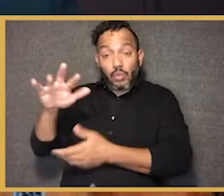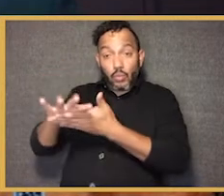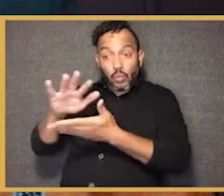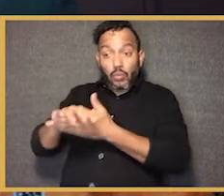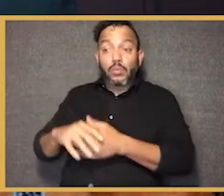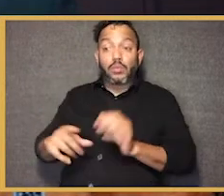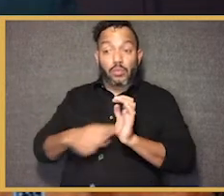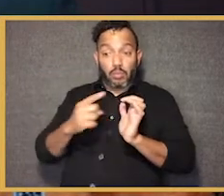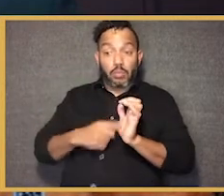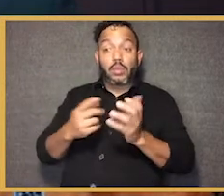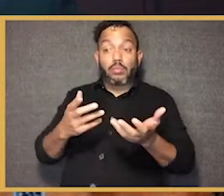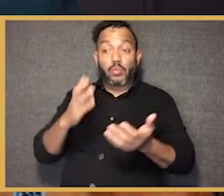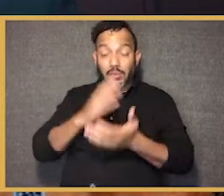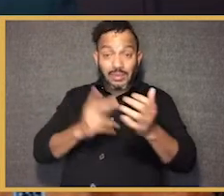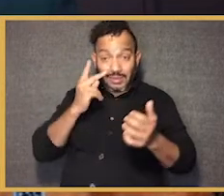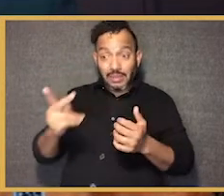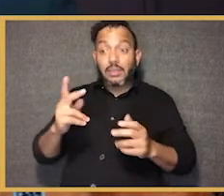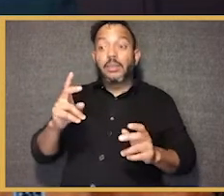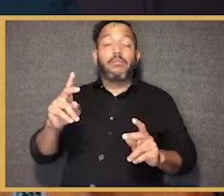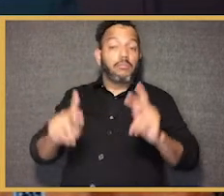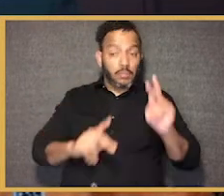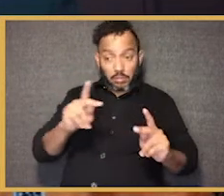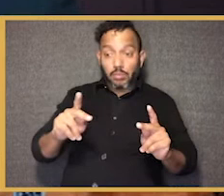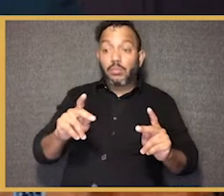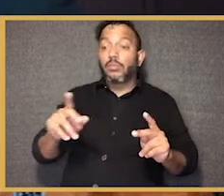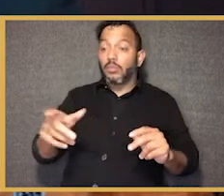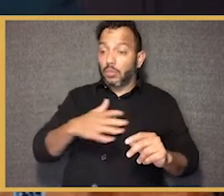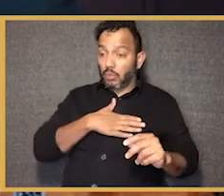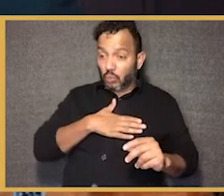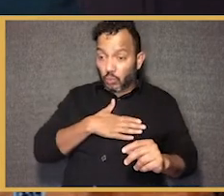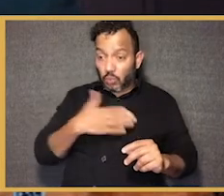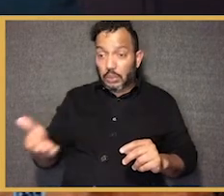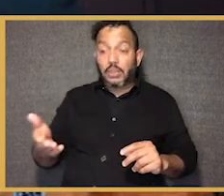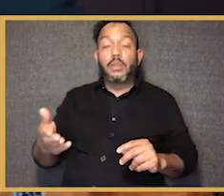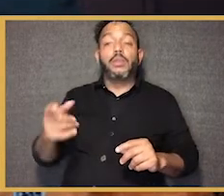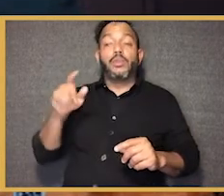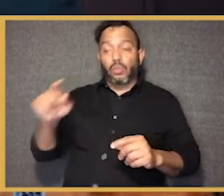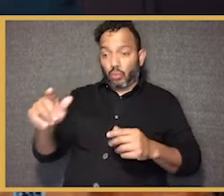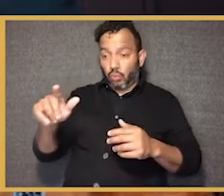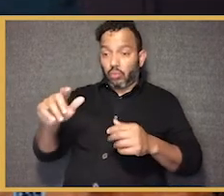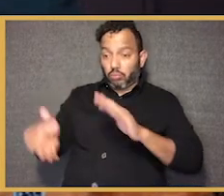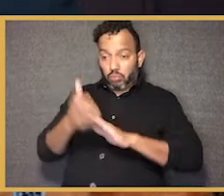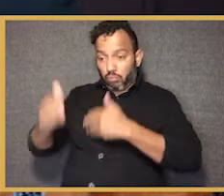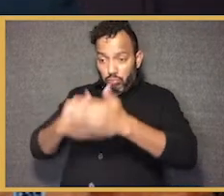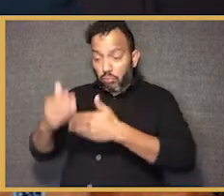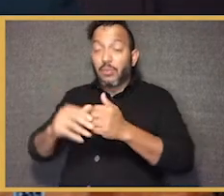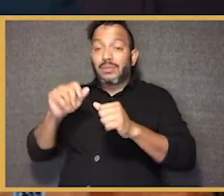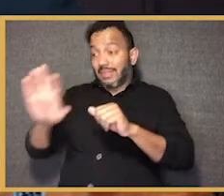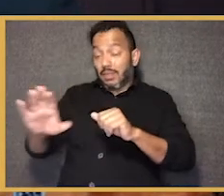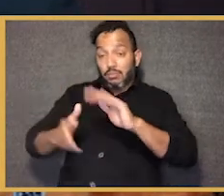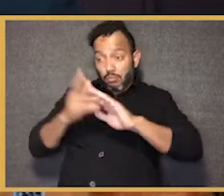particularly in states that have a high bar to get a charter, rigorous oversight of charters, a willingness to close low performers,